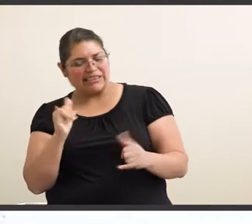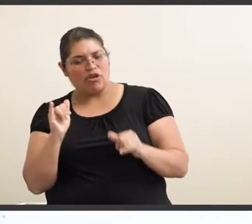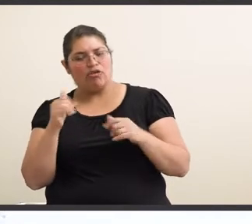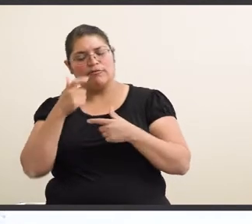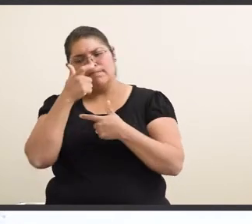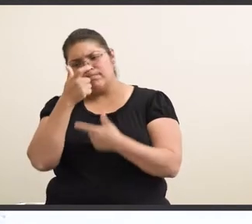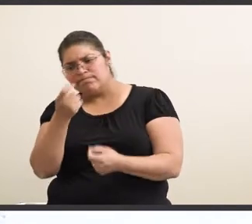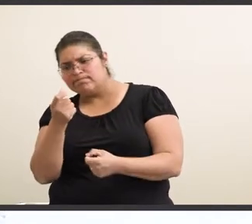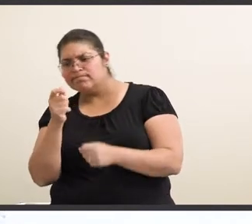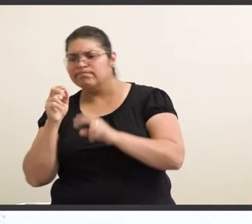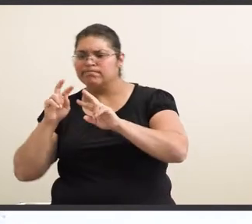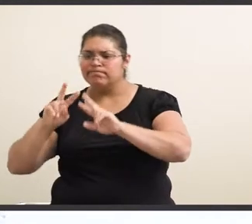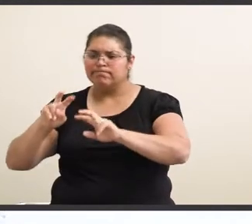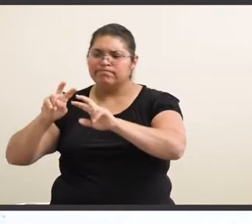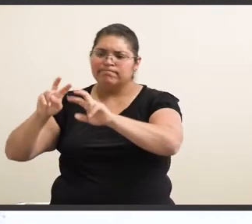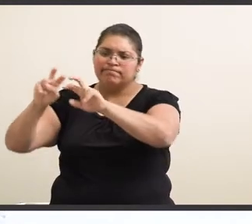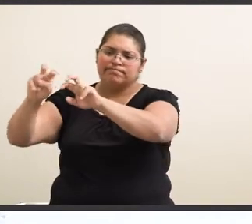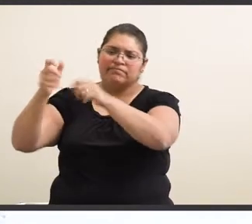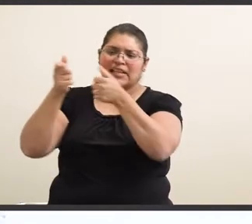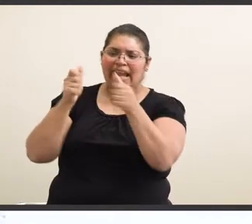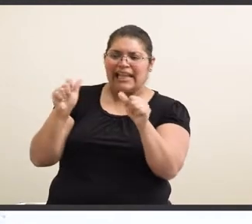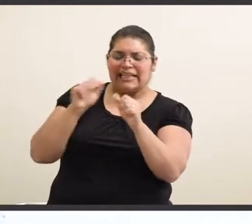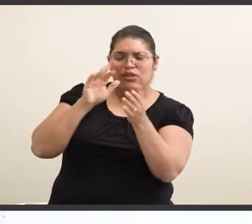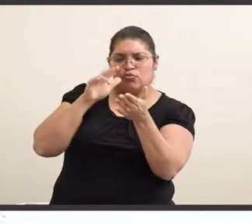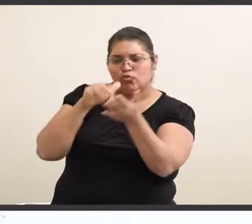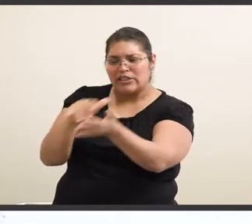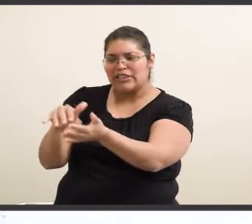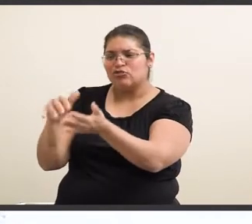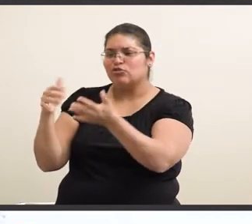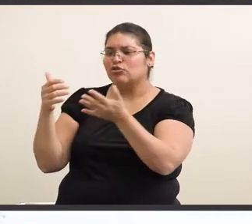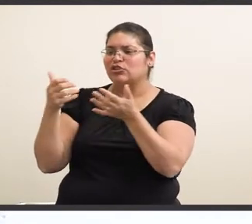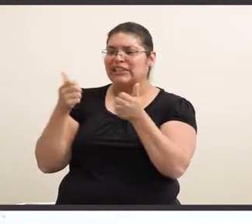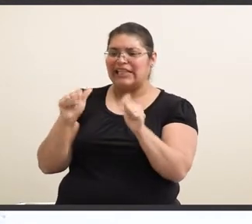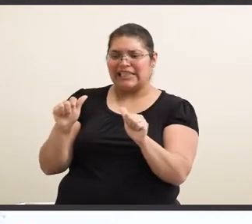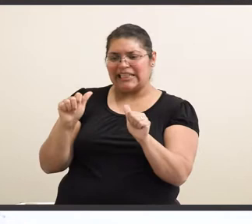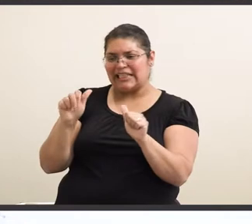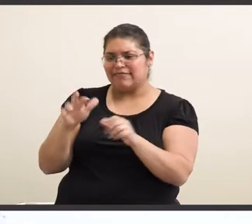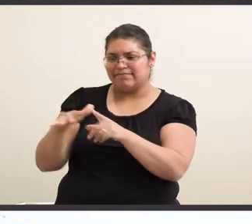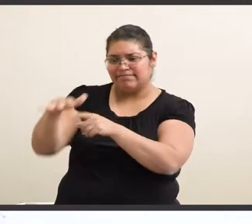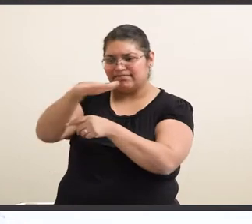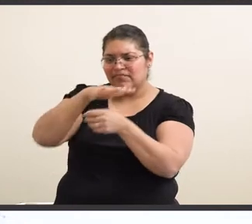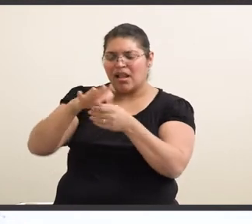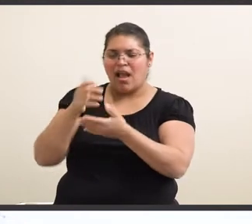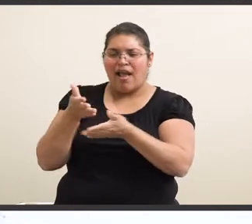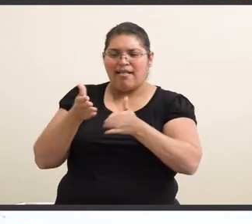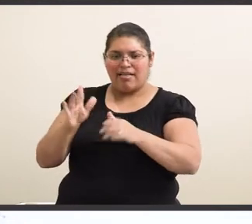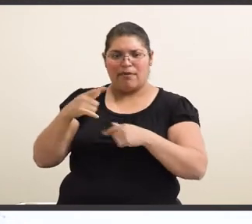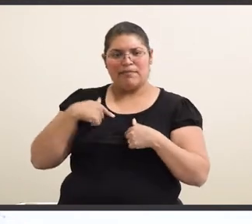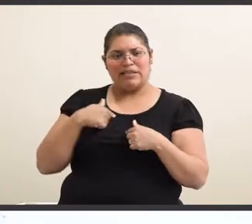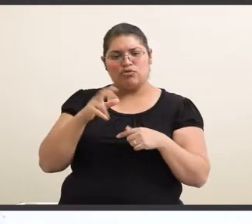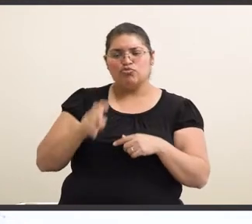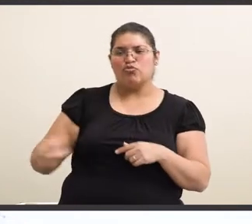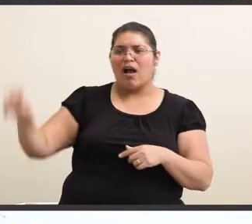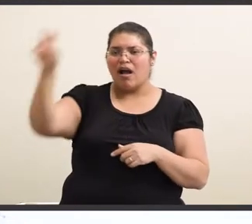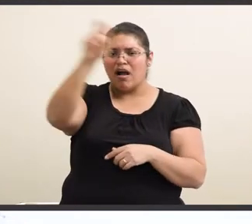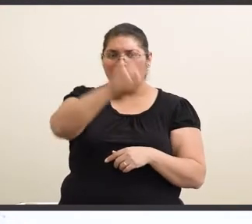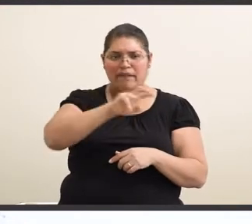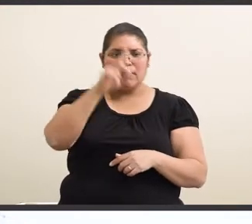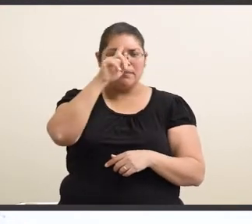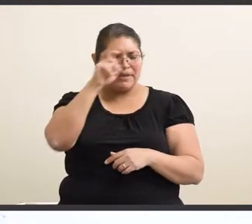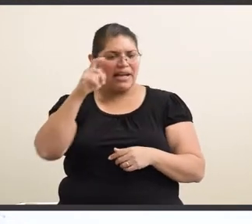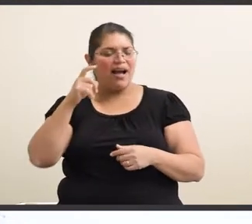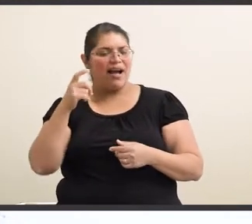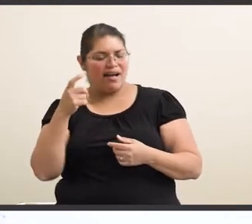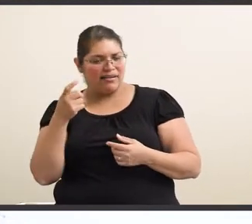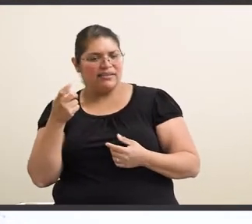looking into, um, any, uh, kind of research that would allow me to travel around because I already have